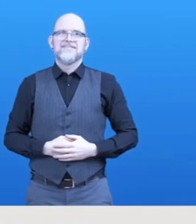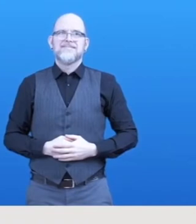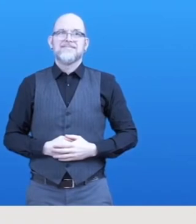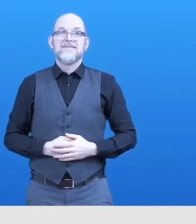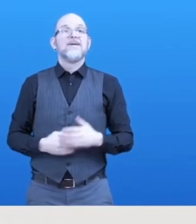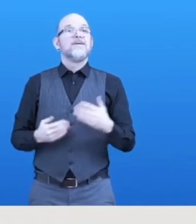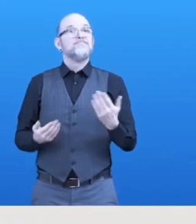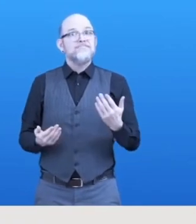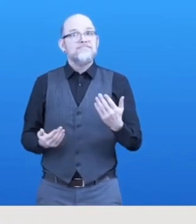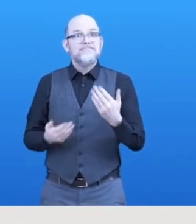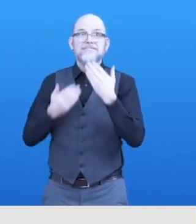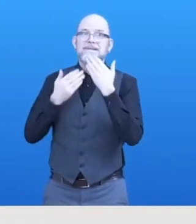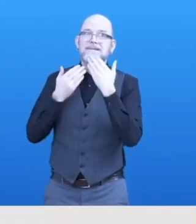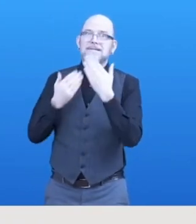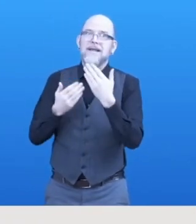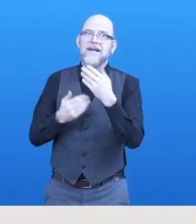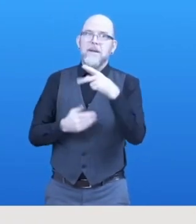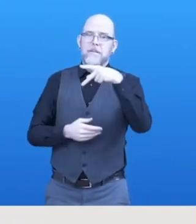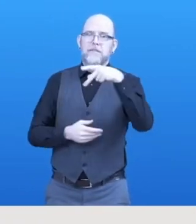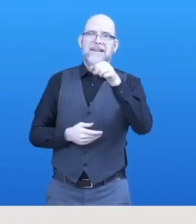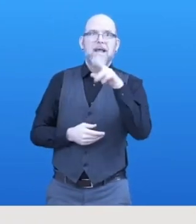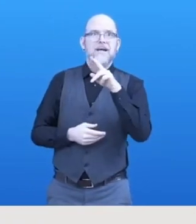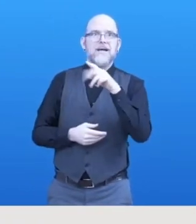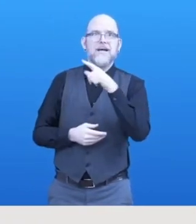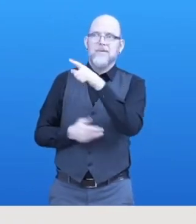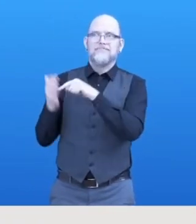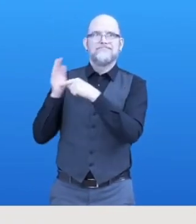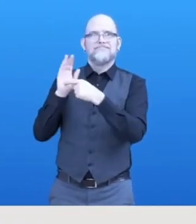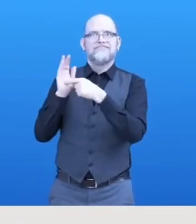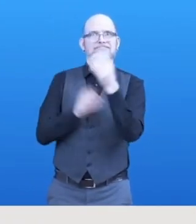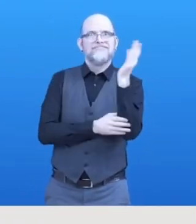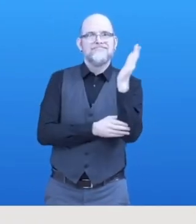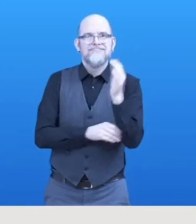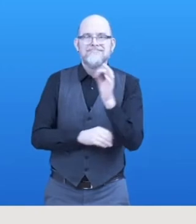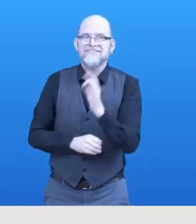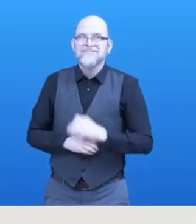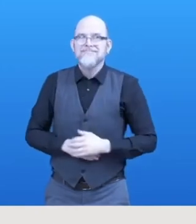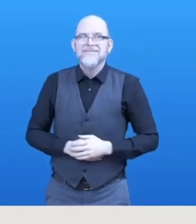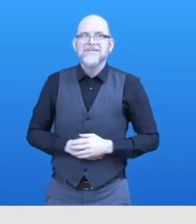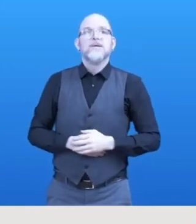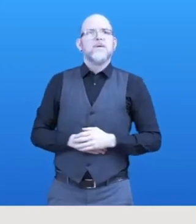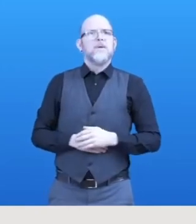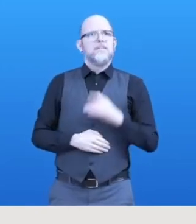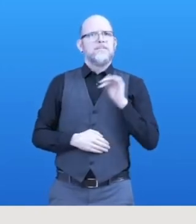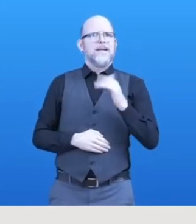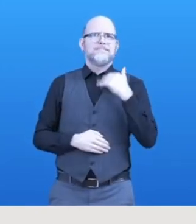Thanks, Peter, for that presentation. So, think about how